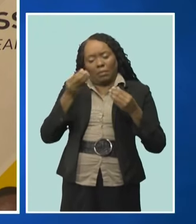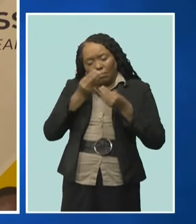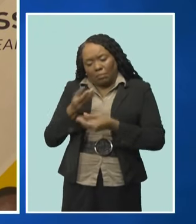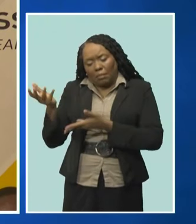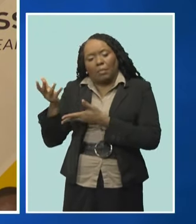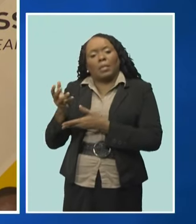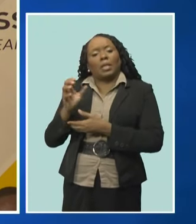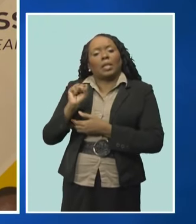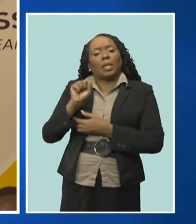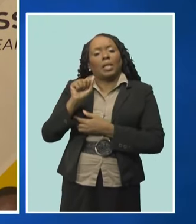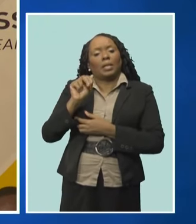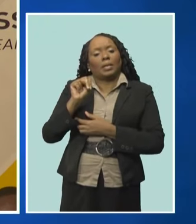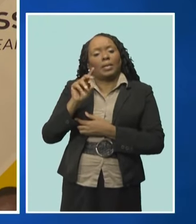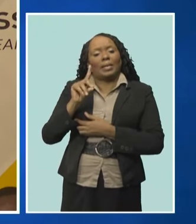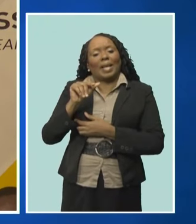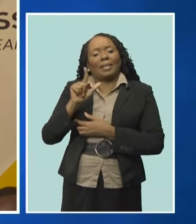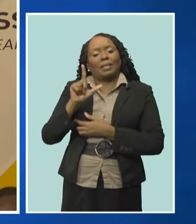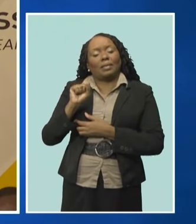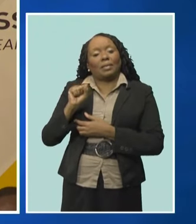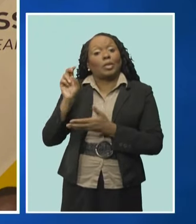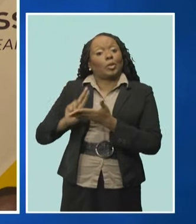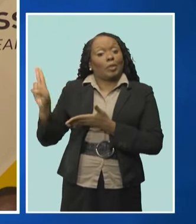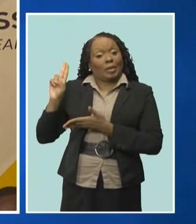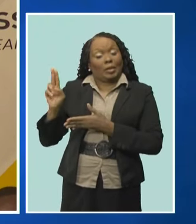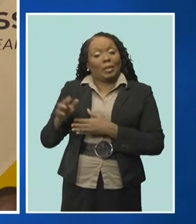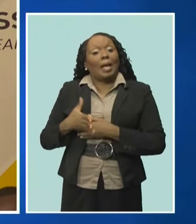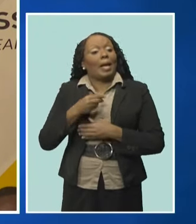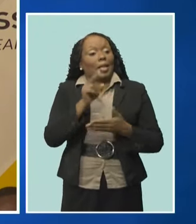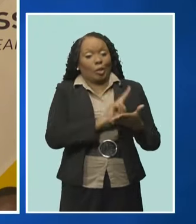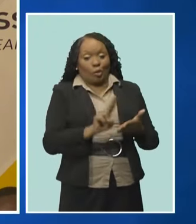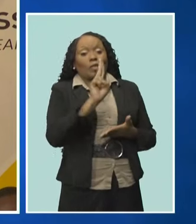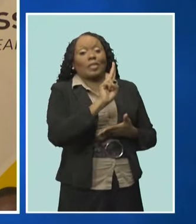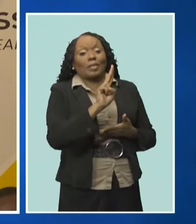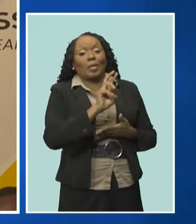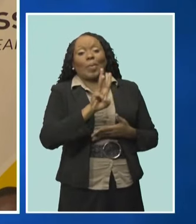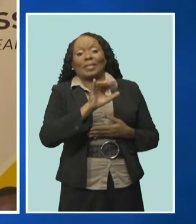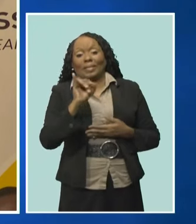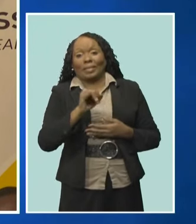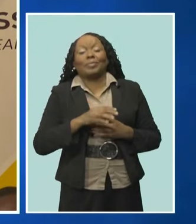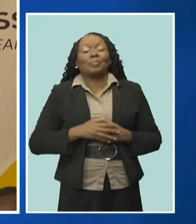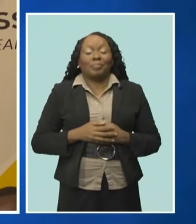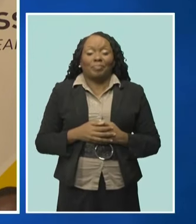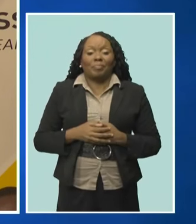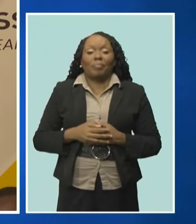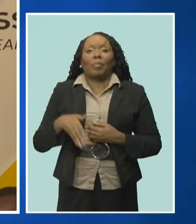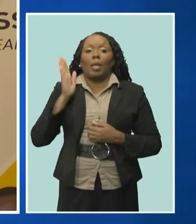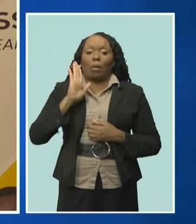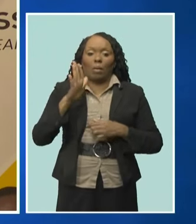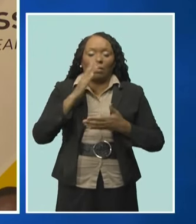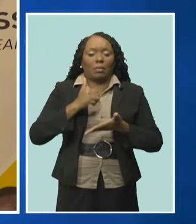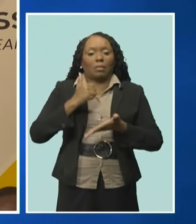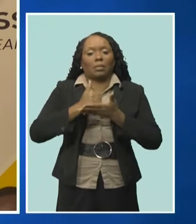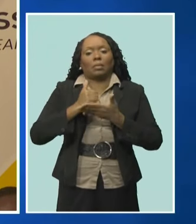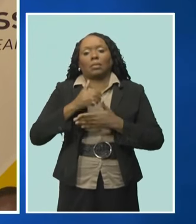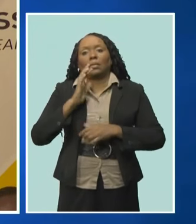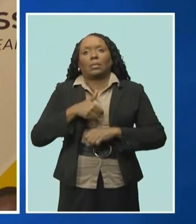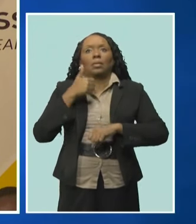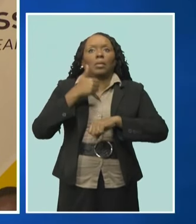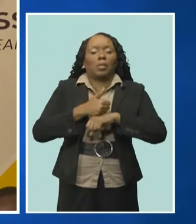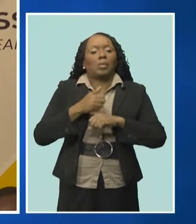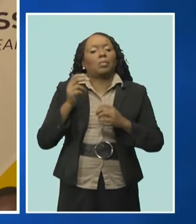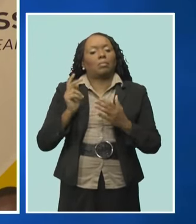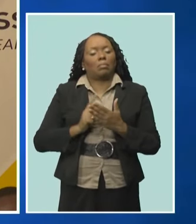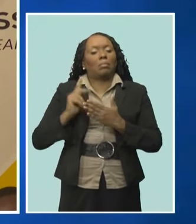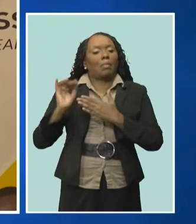platform. It will assist us with design, development and implementation of extended reality projects.